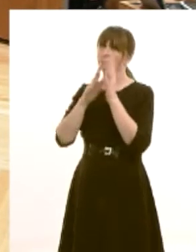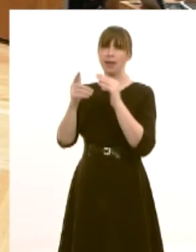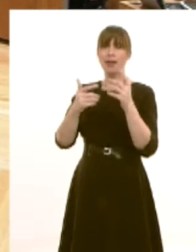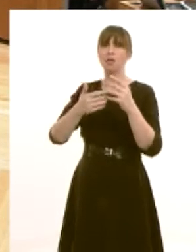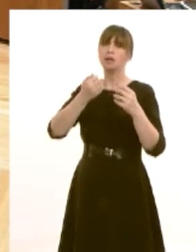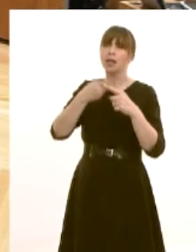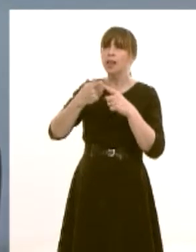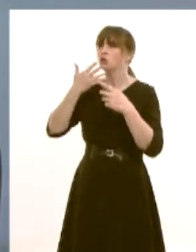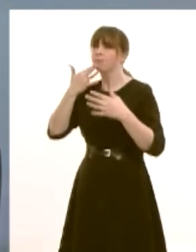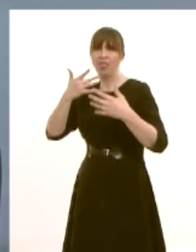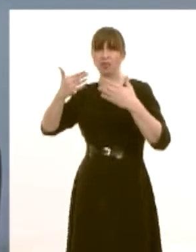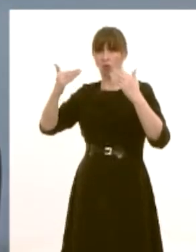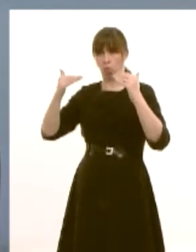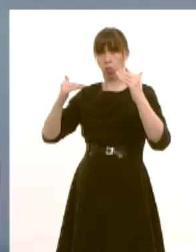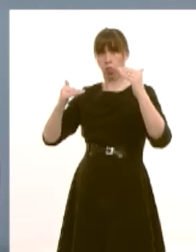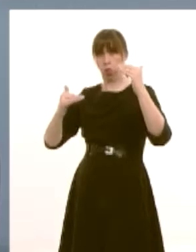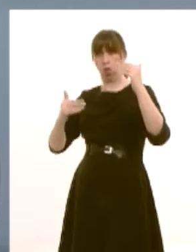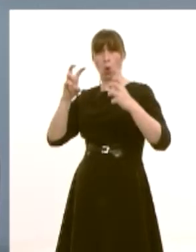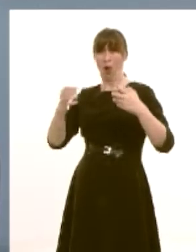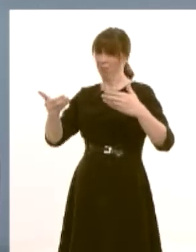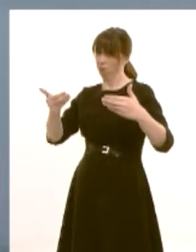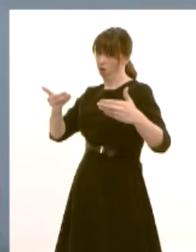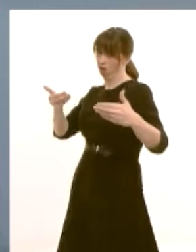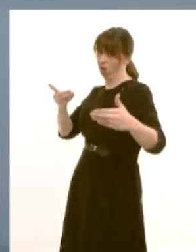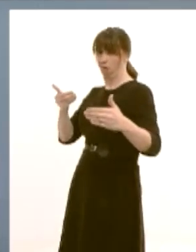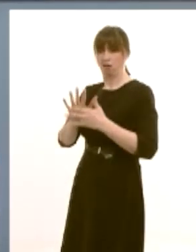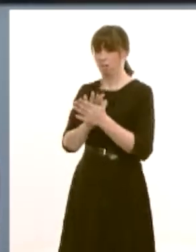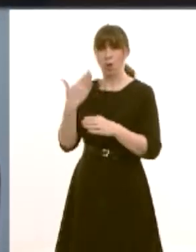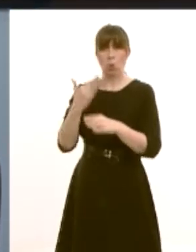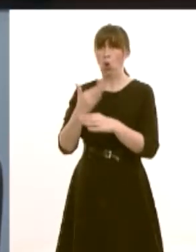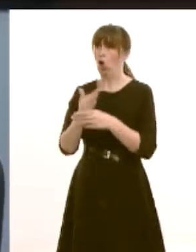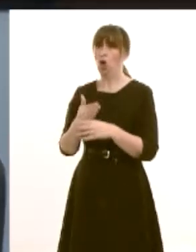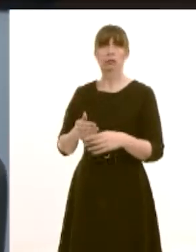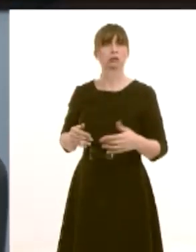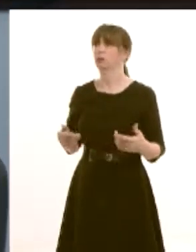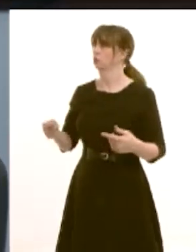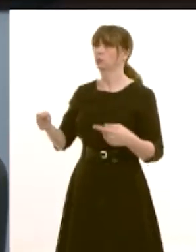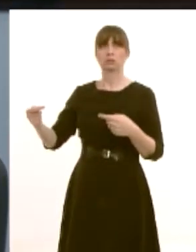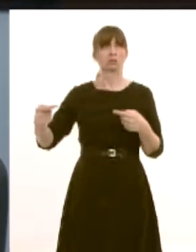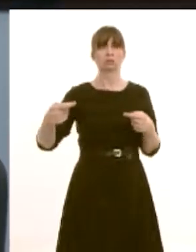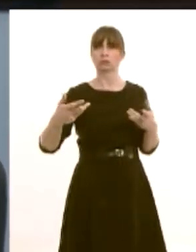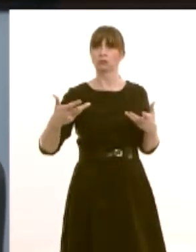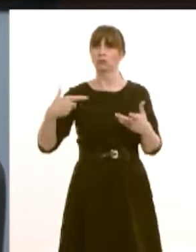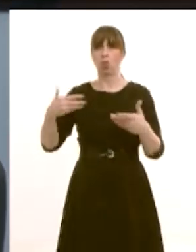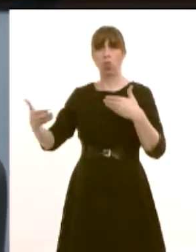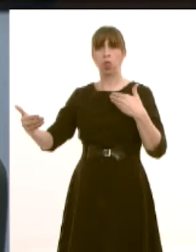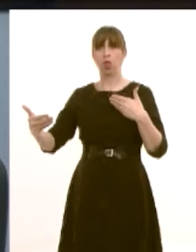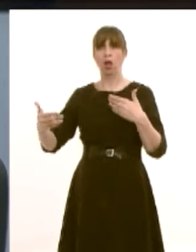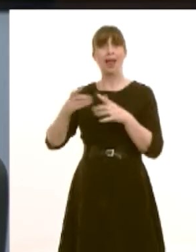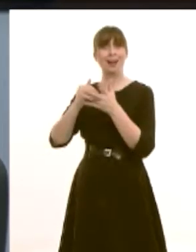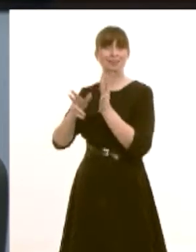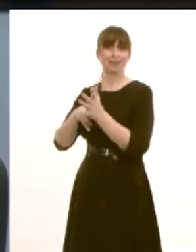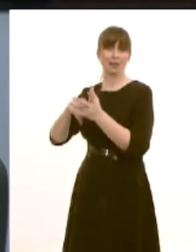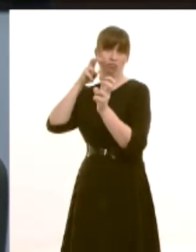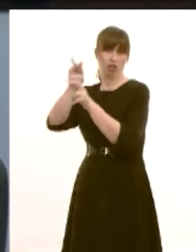numeracy that does allow them to communicate and operate effectively in the workplace that's according to estyn's own figures one could say